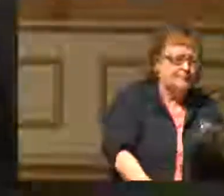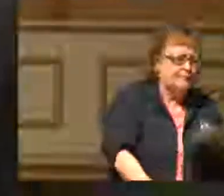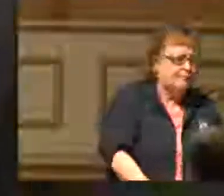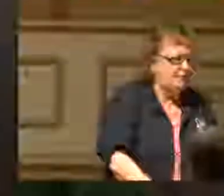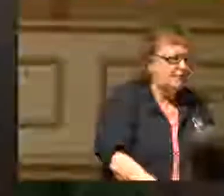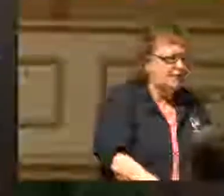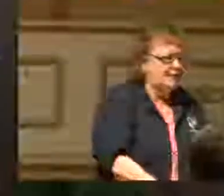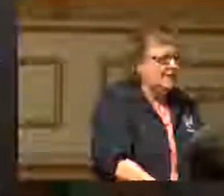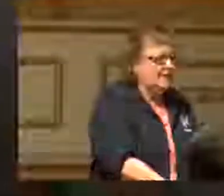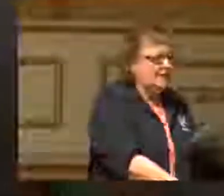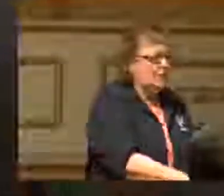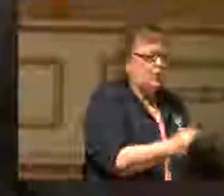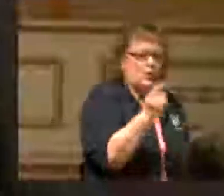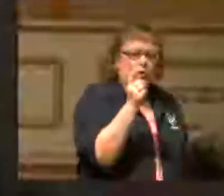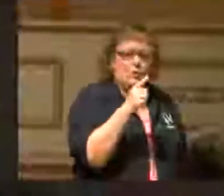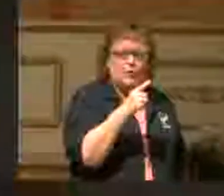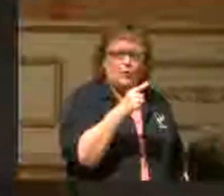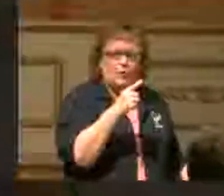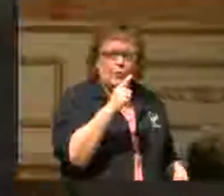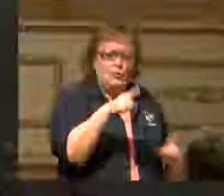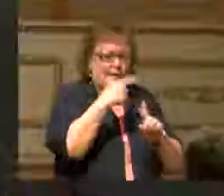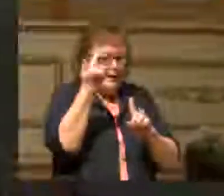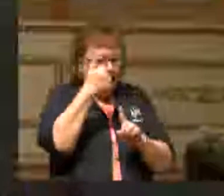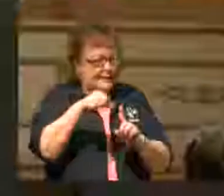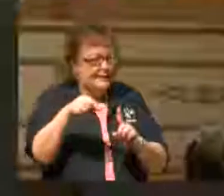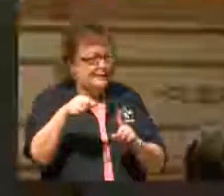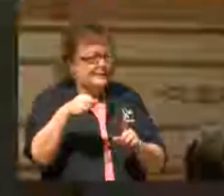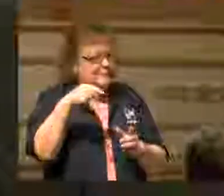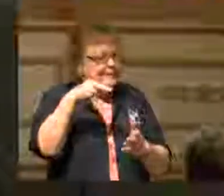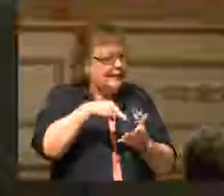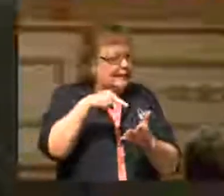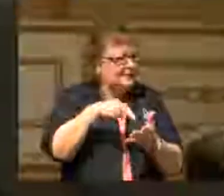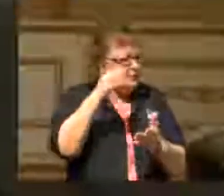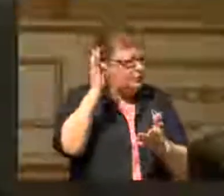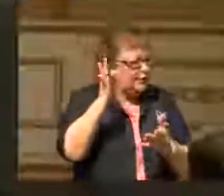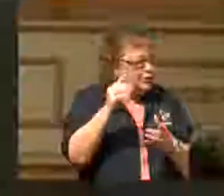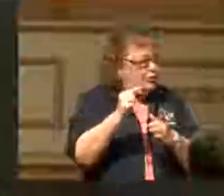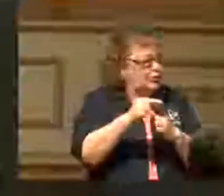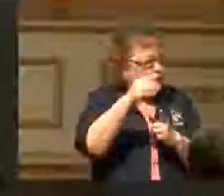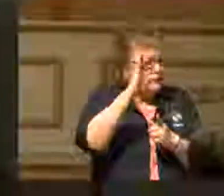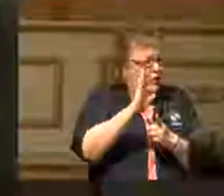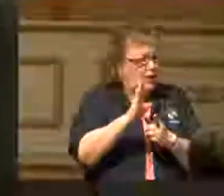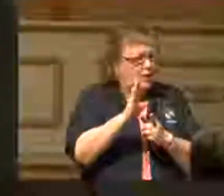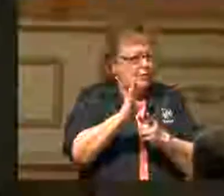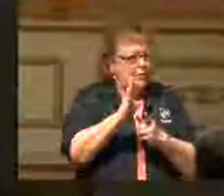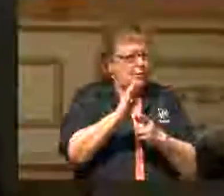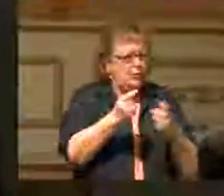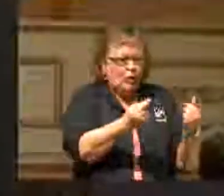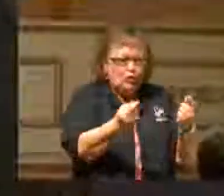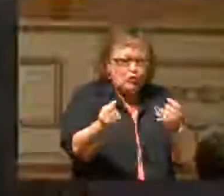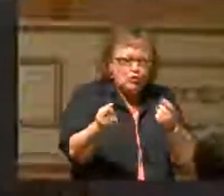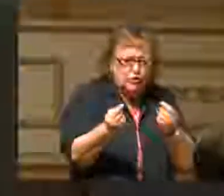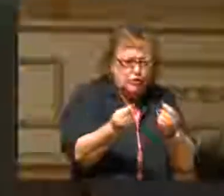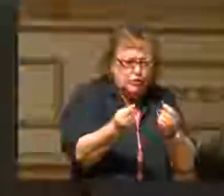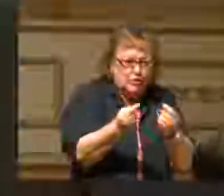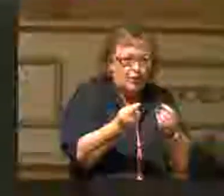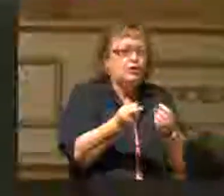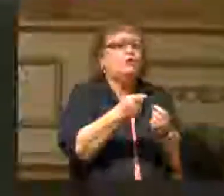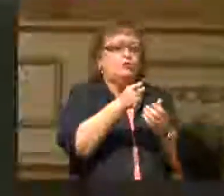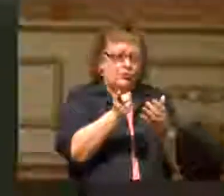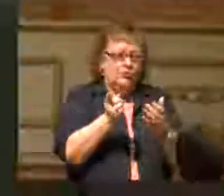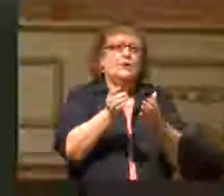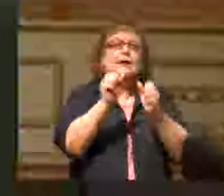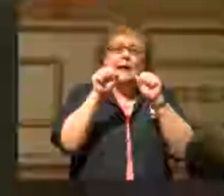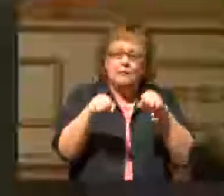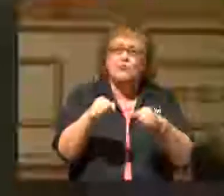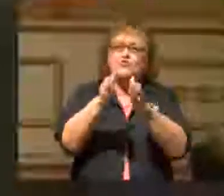someone stands to teach the Word of God, stands to preach the Word of God, part of what you can do to assist is to intercede and to pray